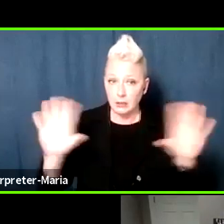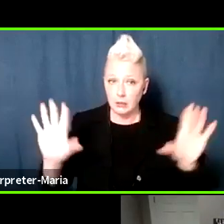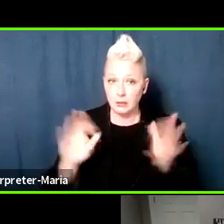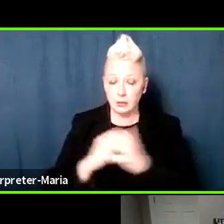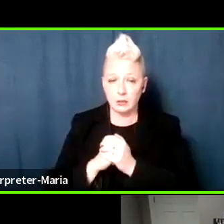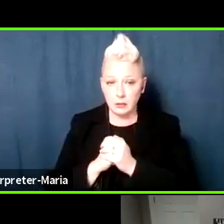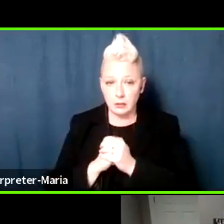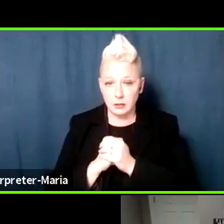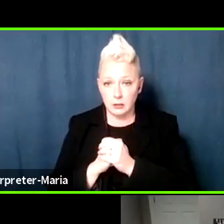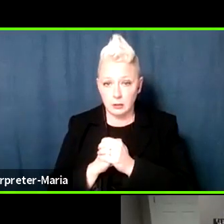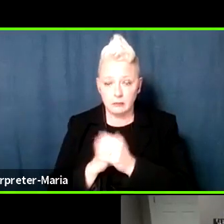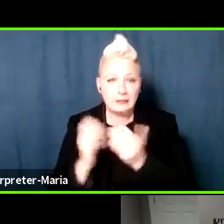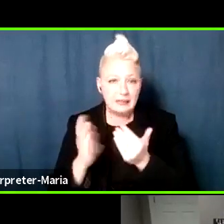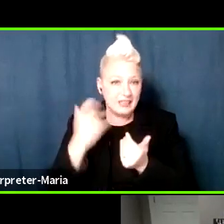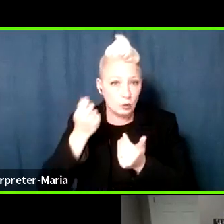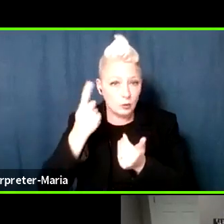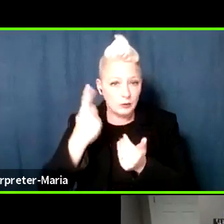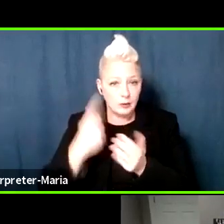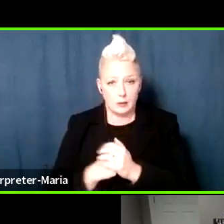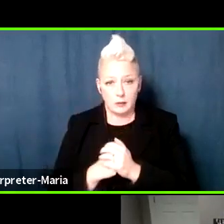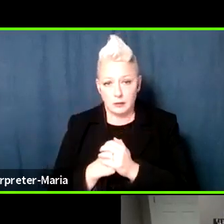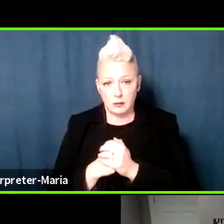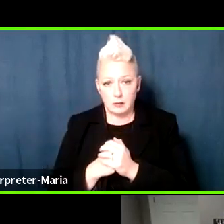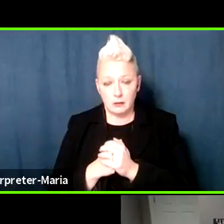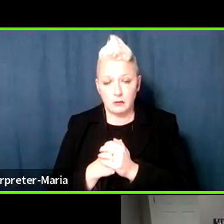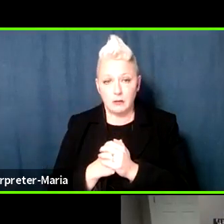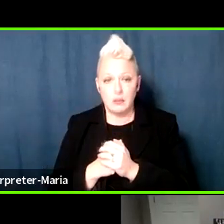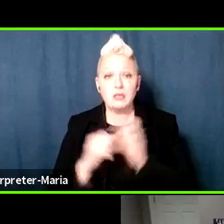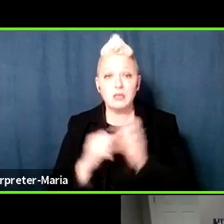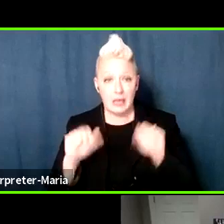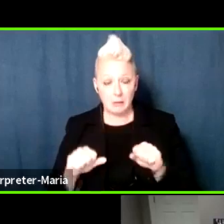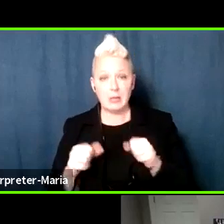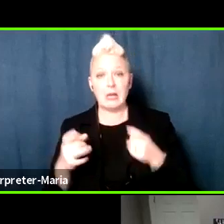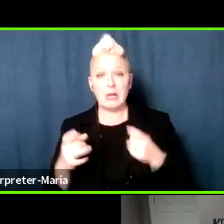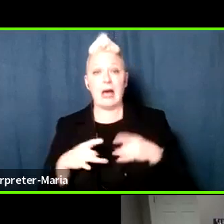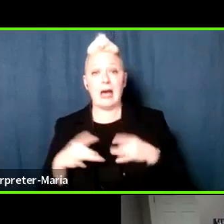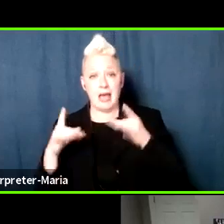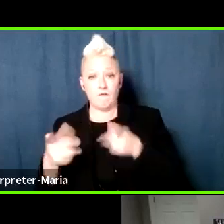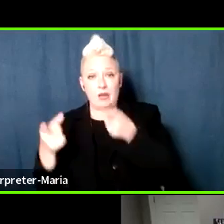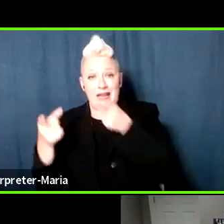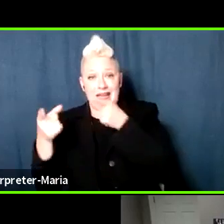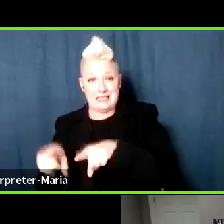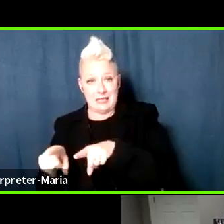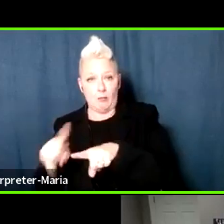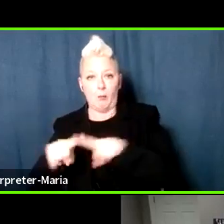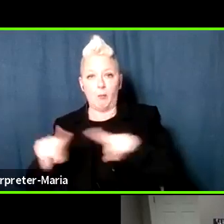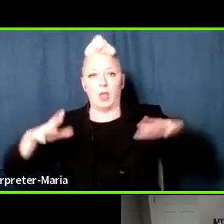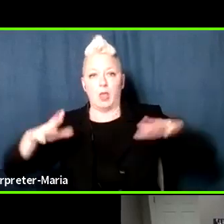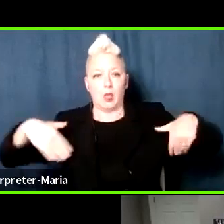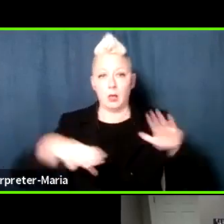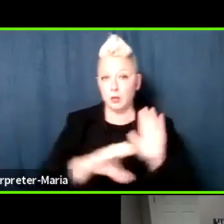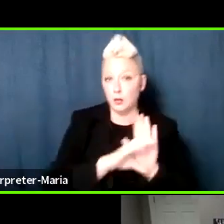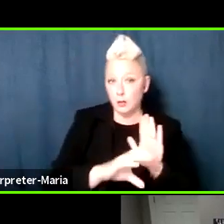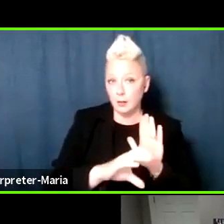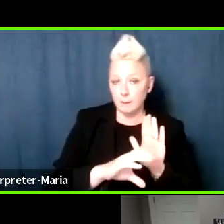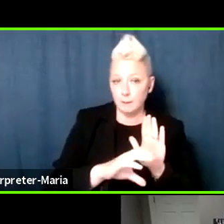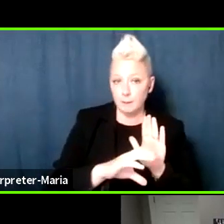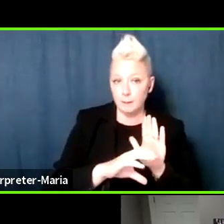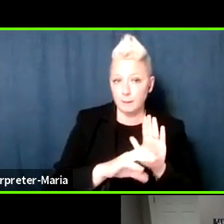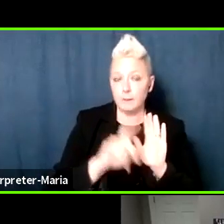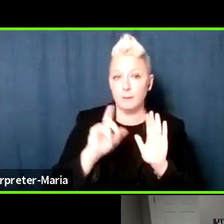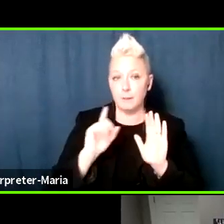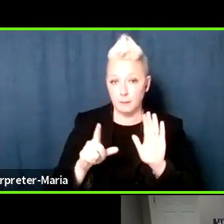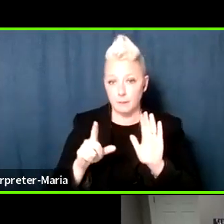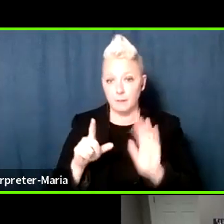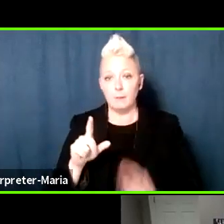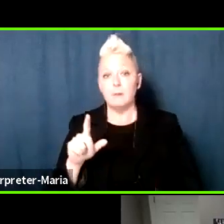think is, is easy to understand. It can be a hateful incident and not a crime. And yet the DA said, and I think, I just want